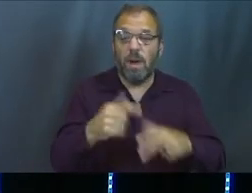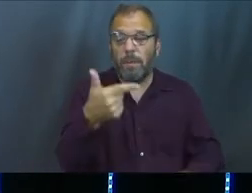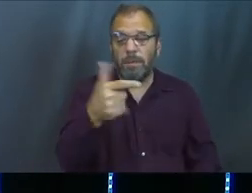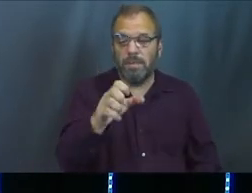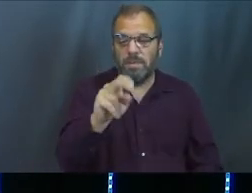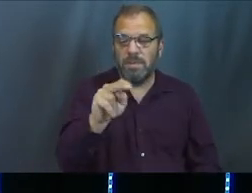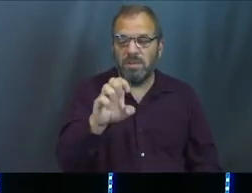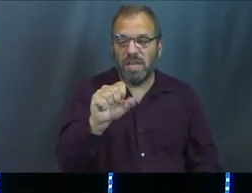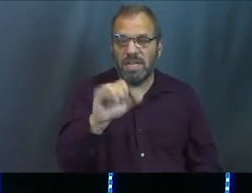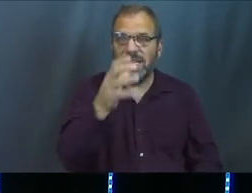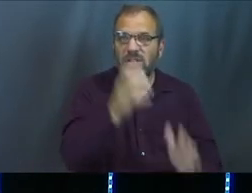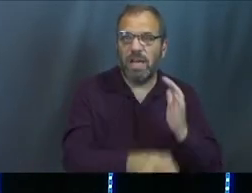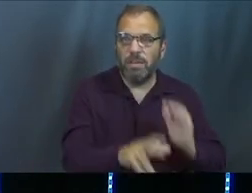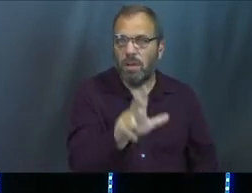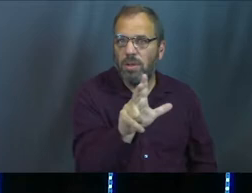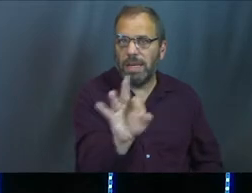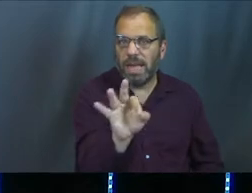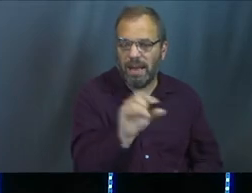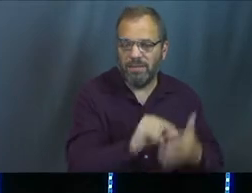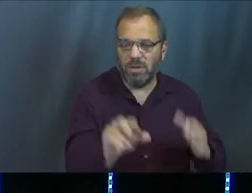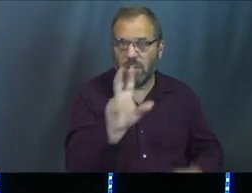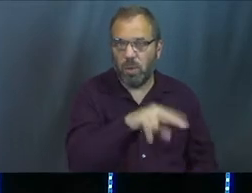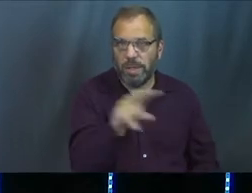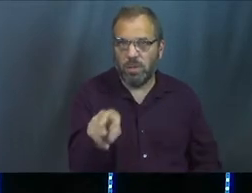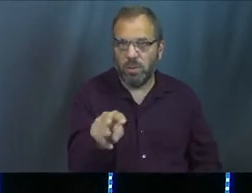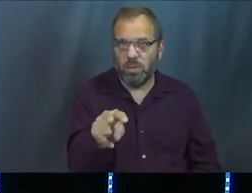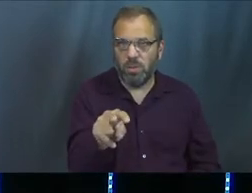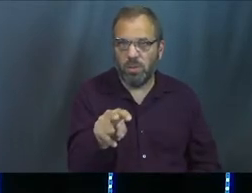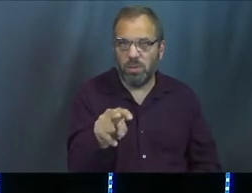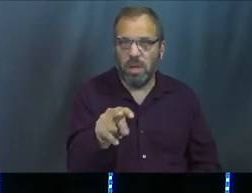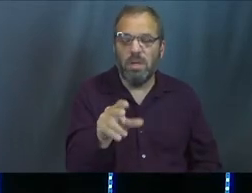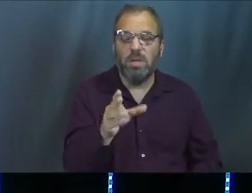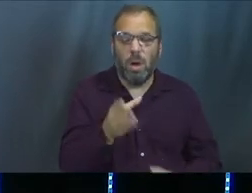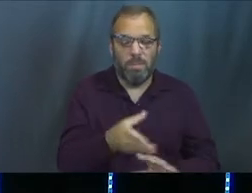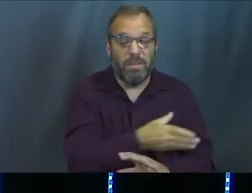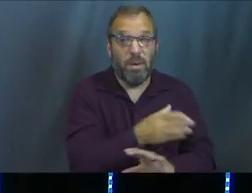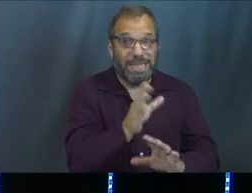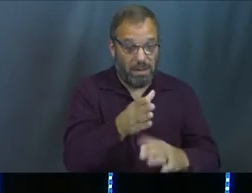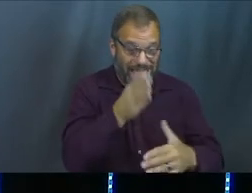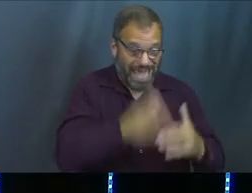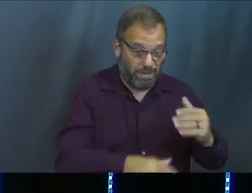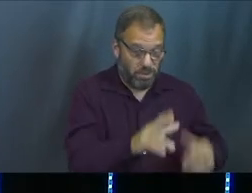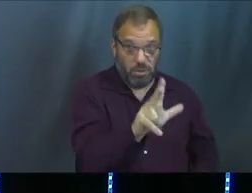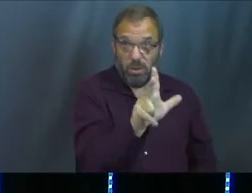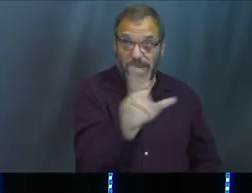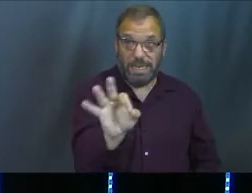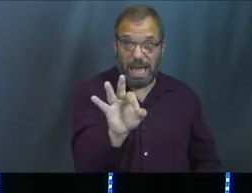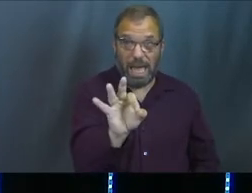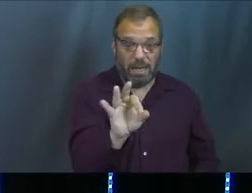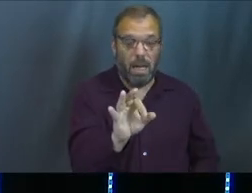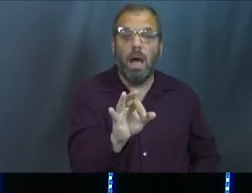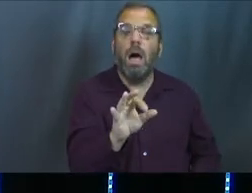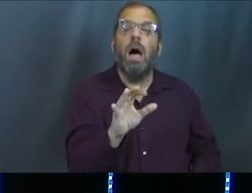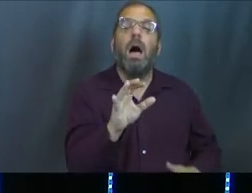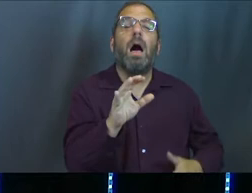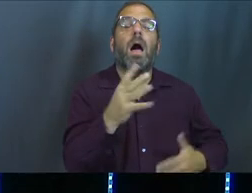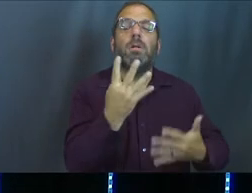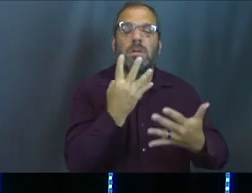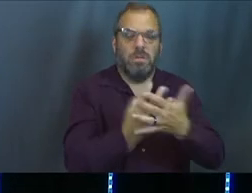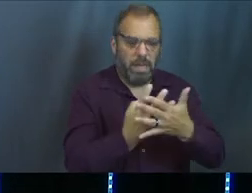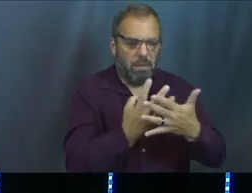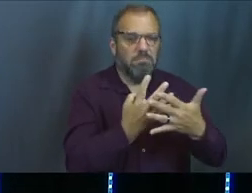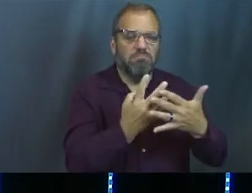Genesis 39, 22, okay? So it says, before long, this is the end of chapter 39, the warden put Joseph